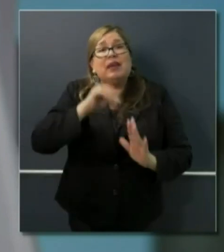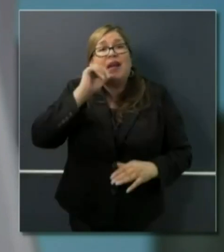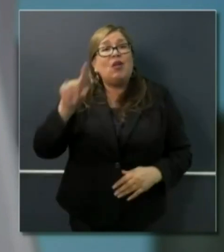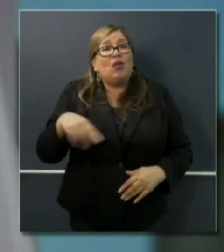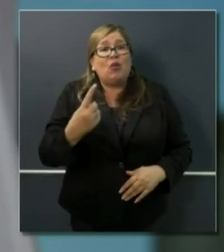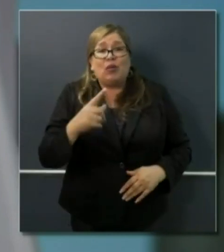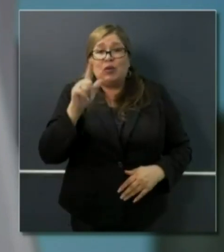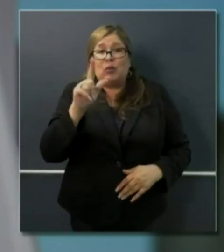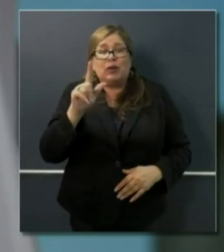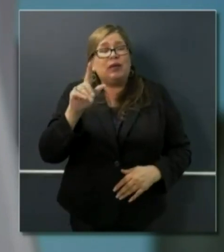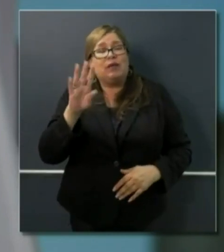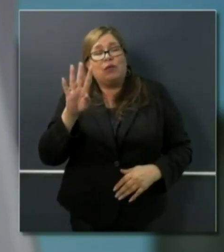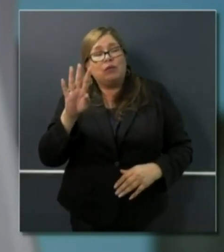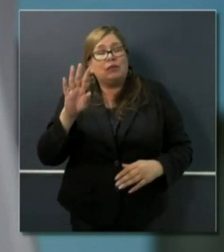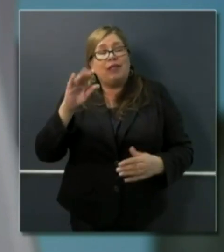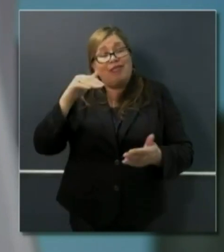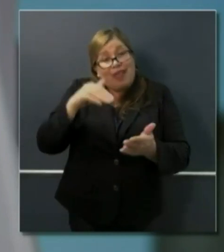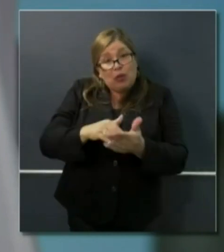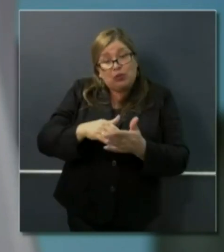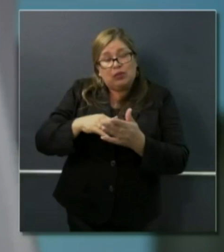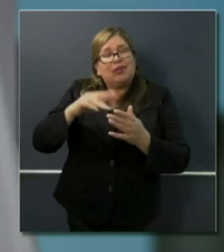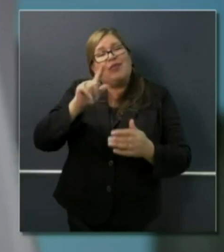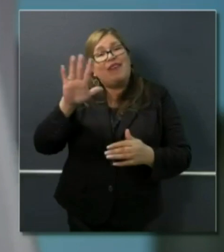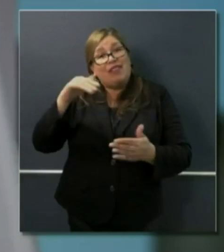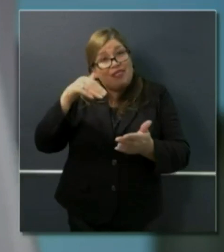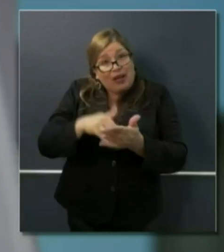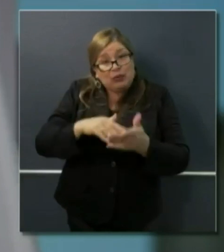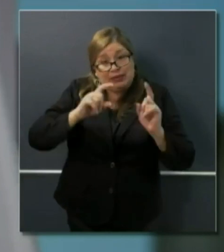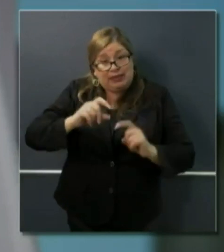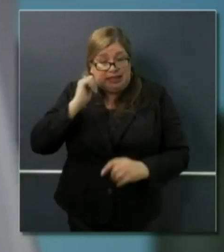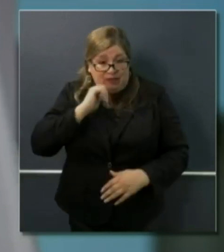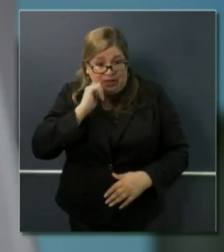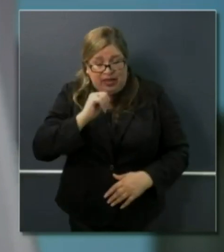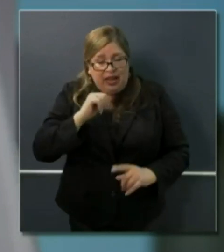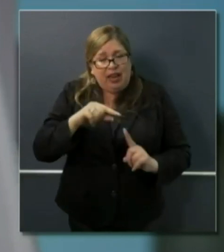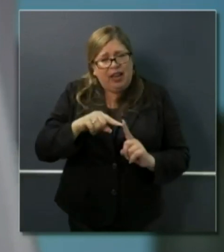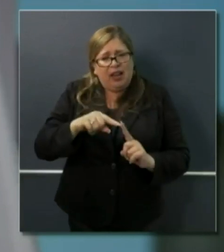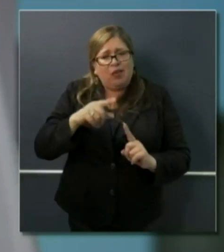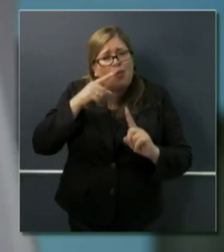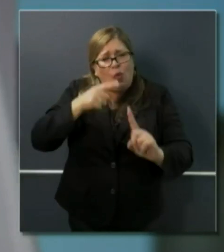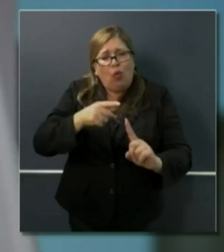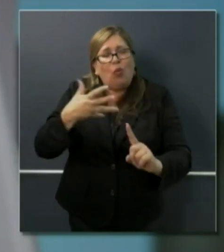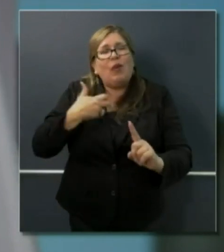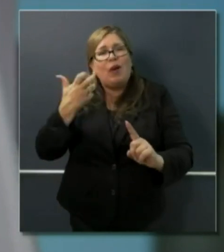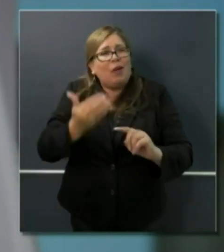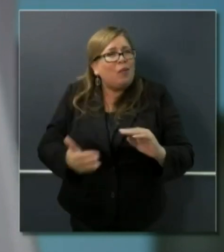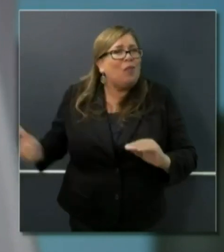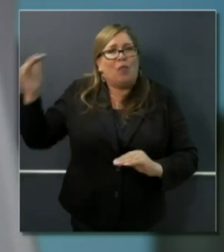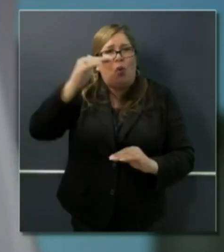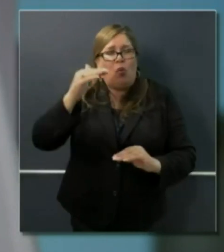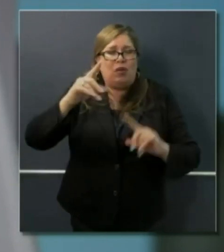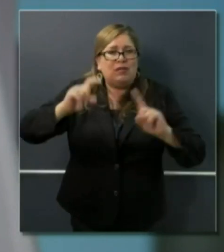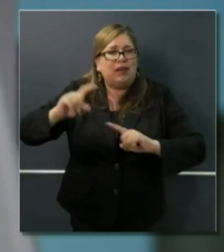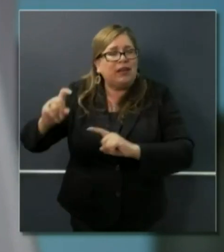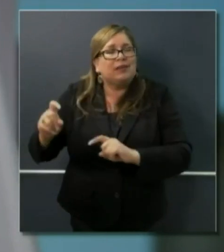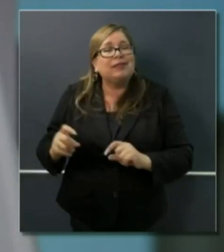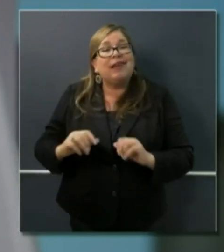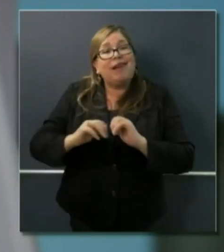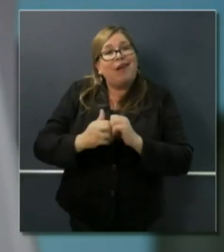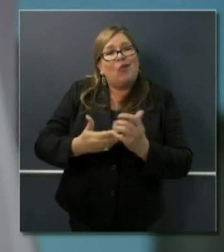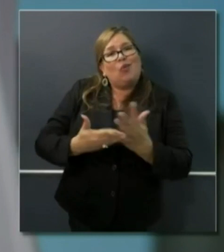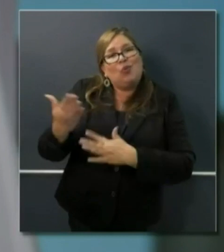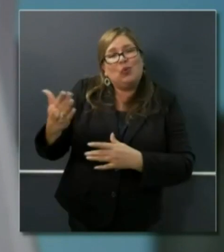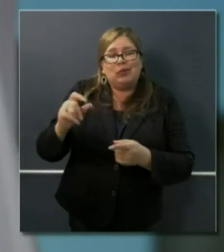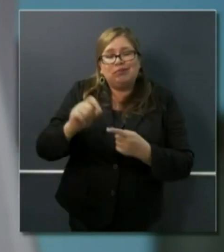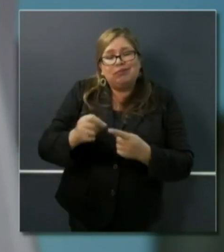tests a day goal, but exceeding it as new technologies, as the governor mentioned, with serologic